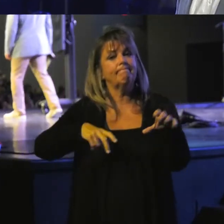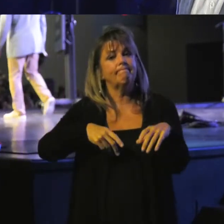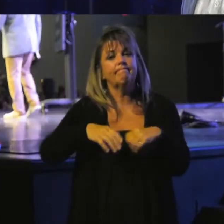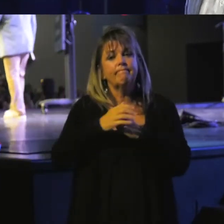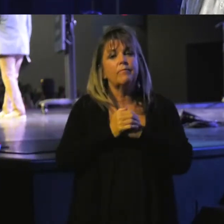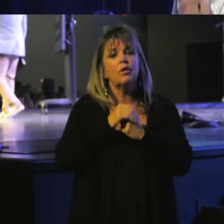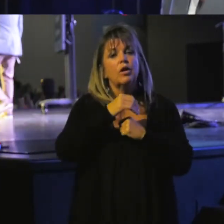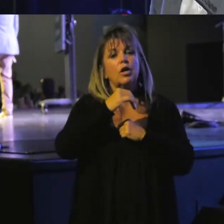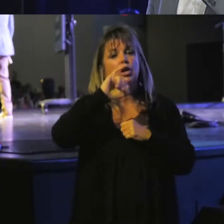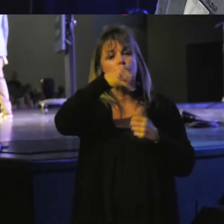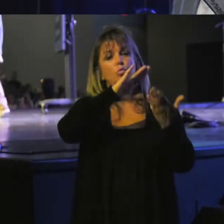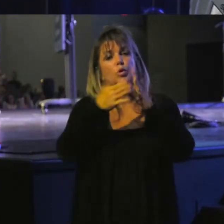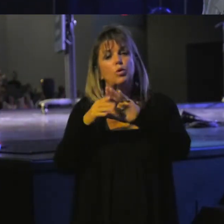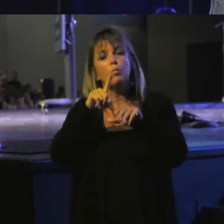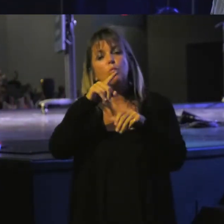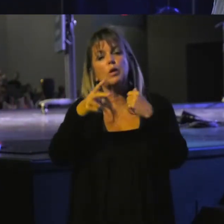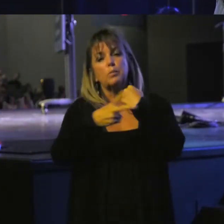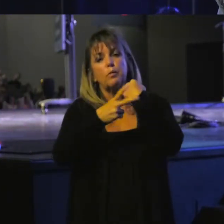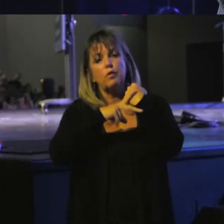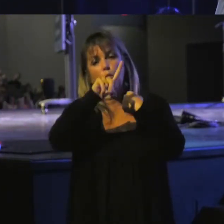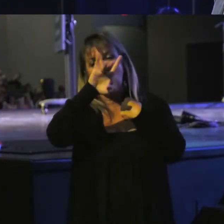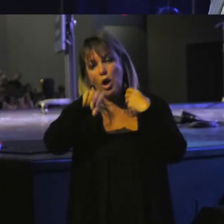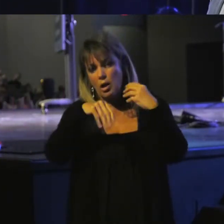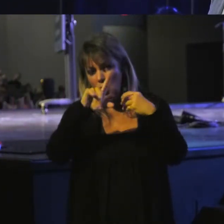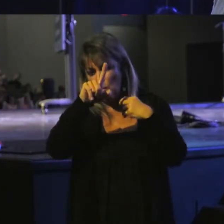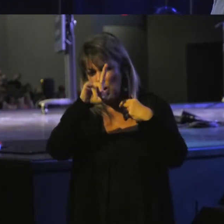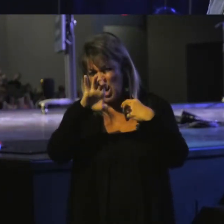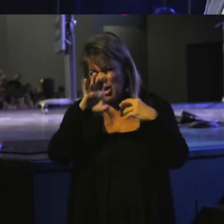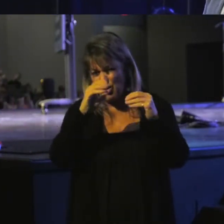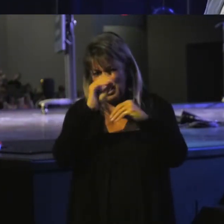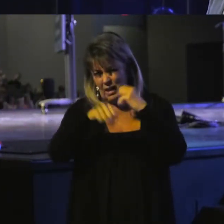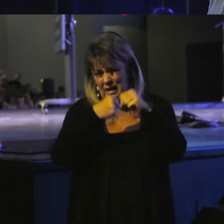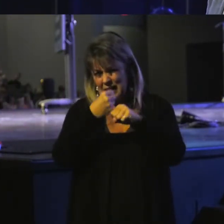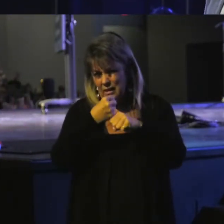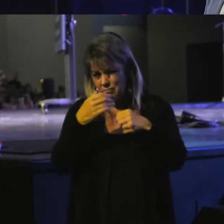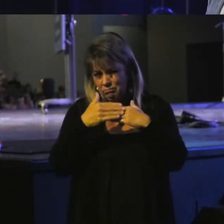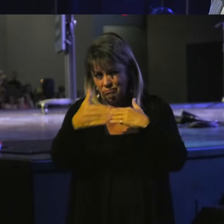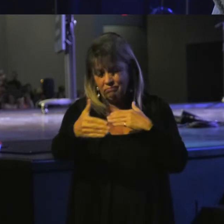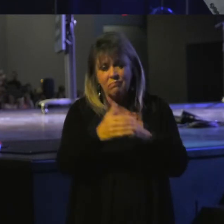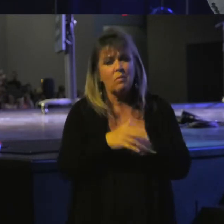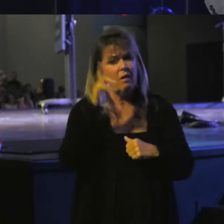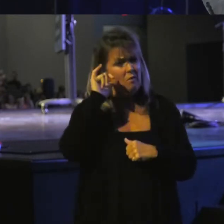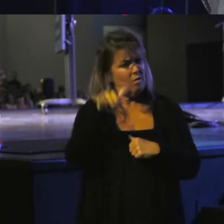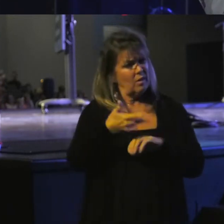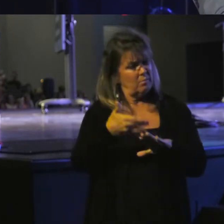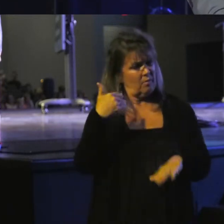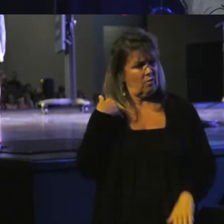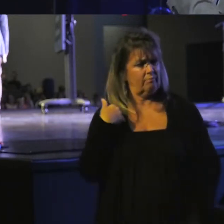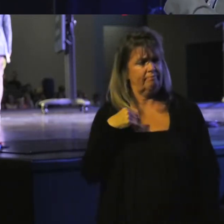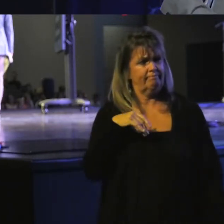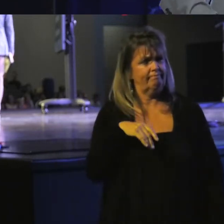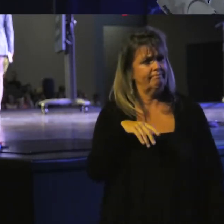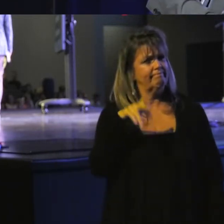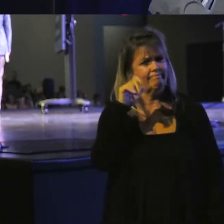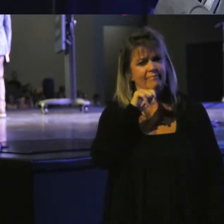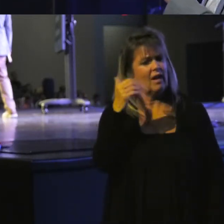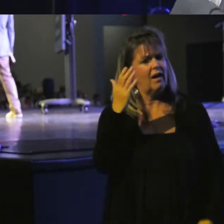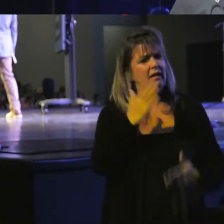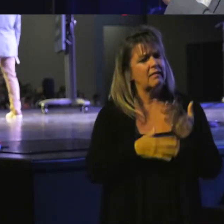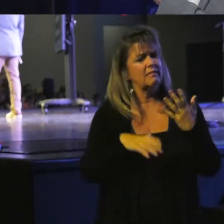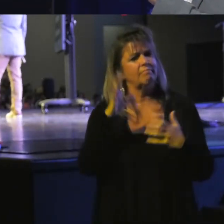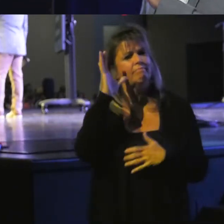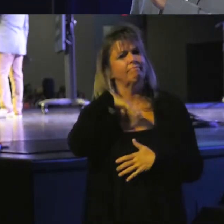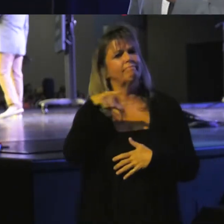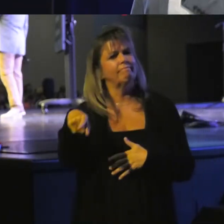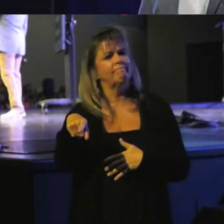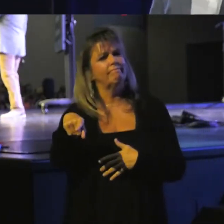for a hundred more years. And so some people were listening to Jeremiah and they were going, hmm, we've heard this before. This is not some oddball